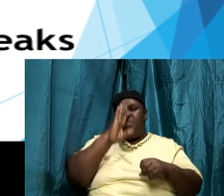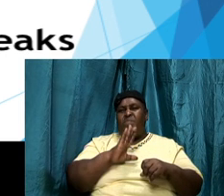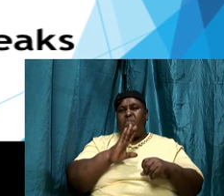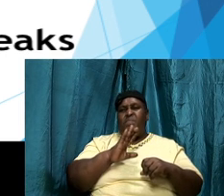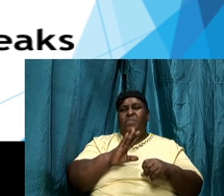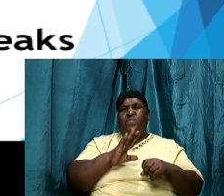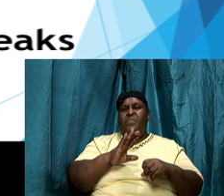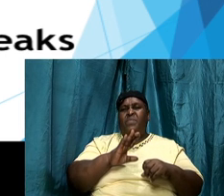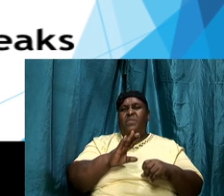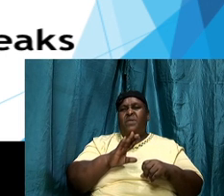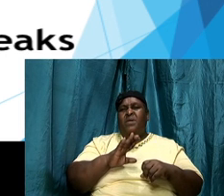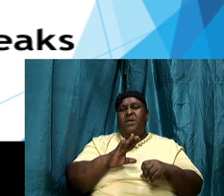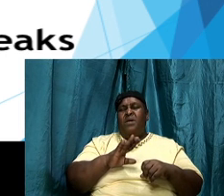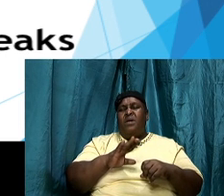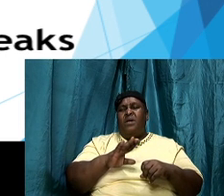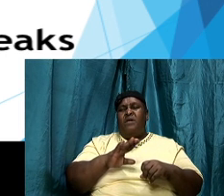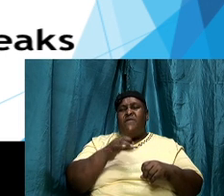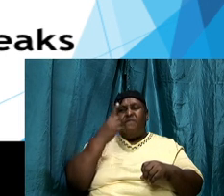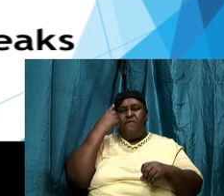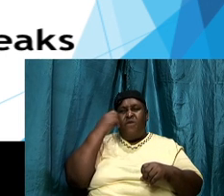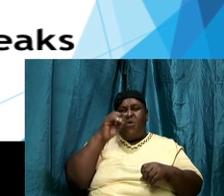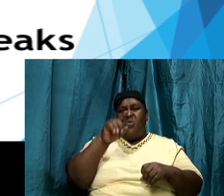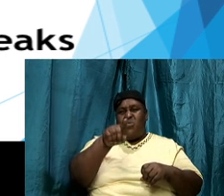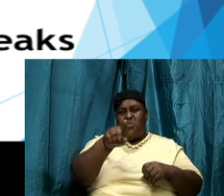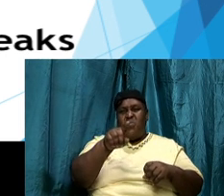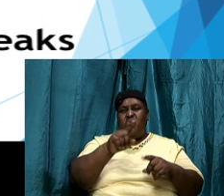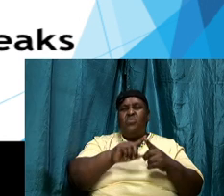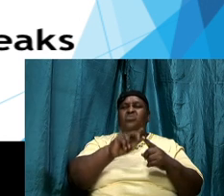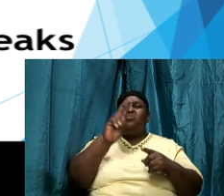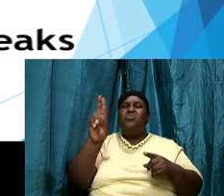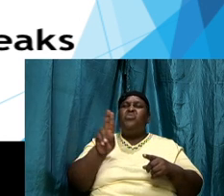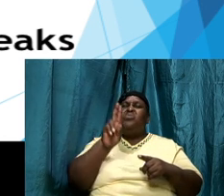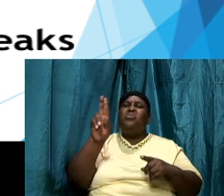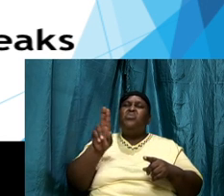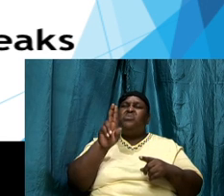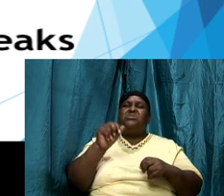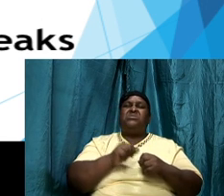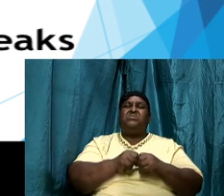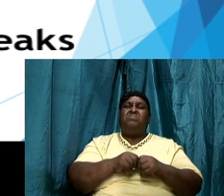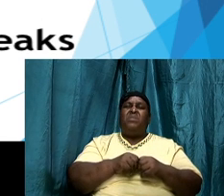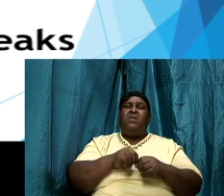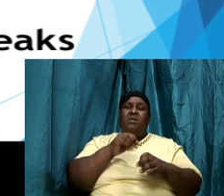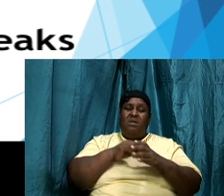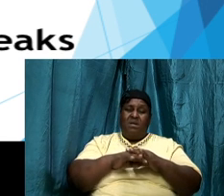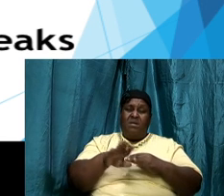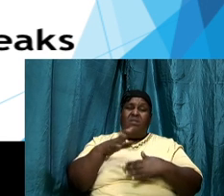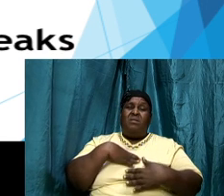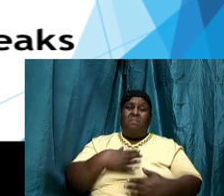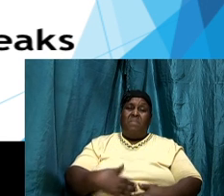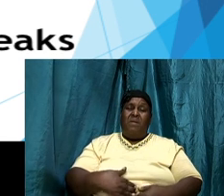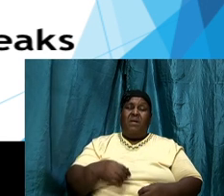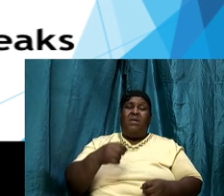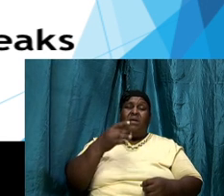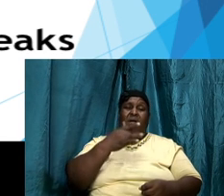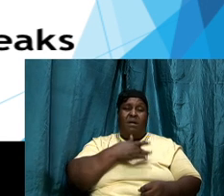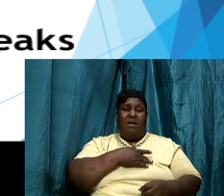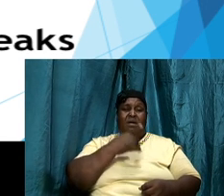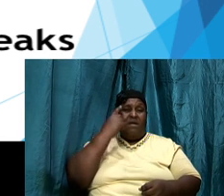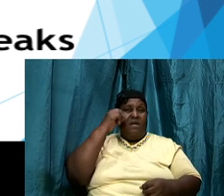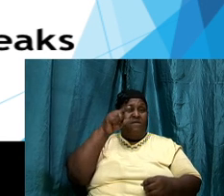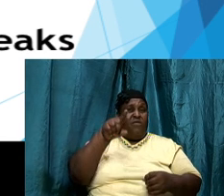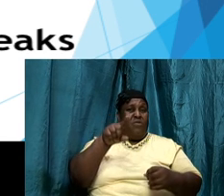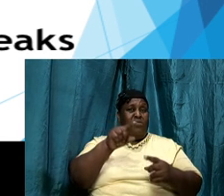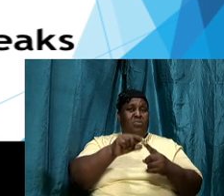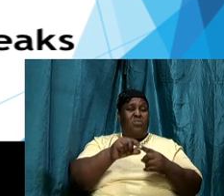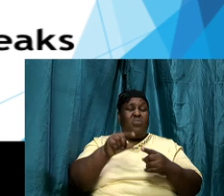display proposal it's in your system for those who have been reading and over time and we don't have to sit and